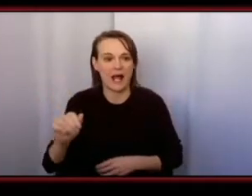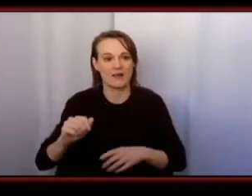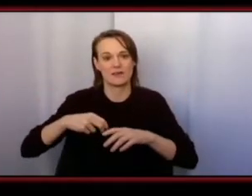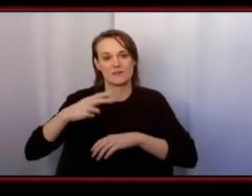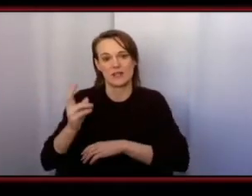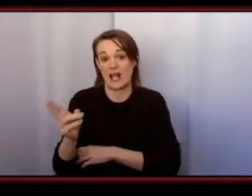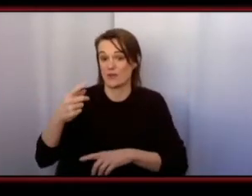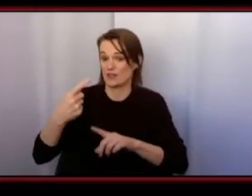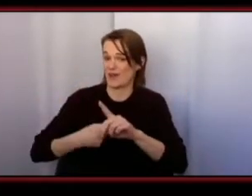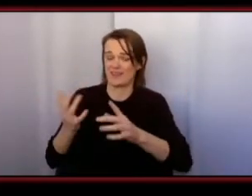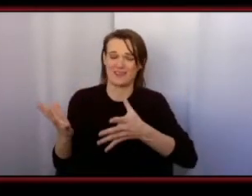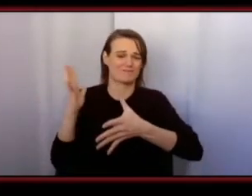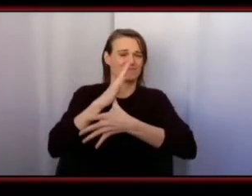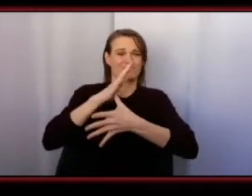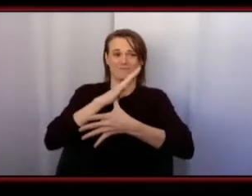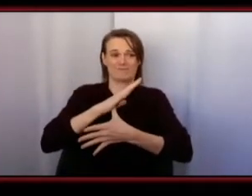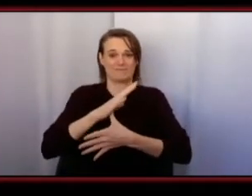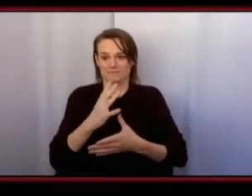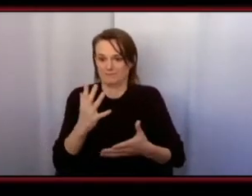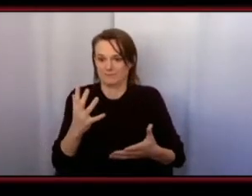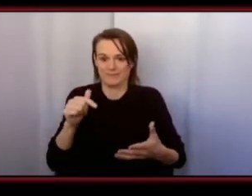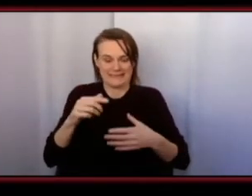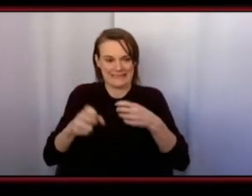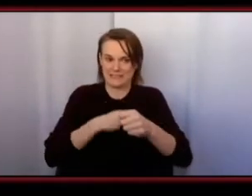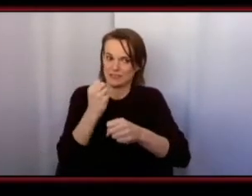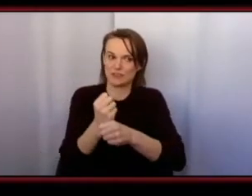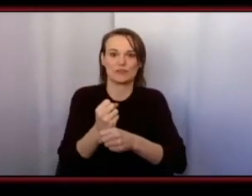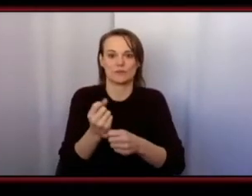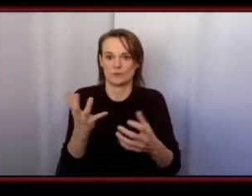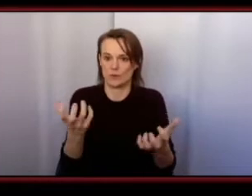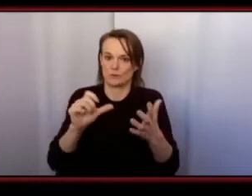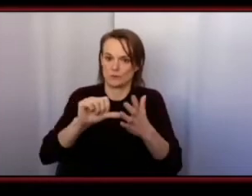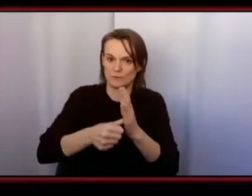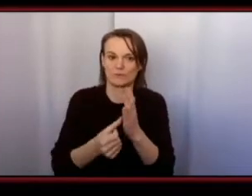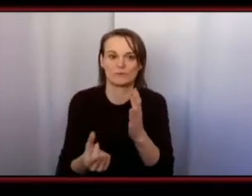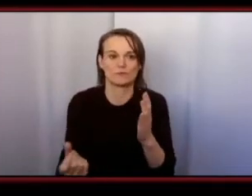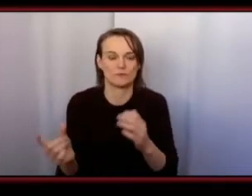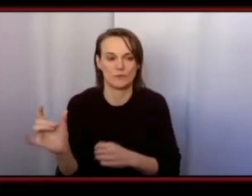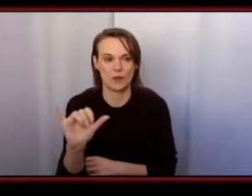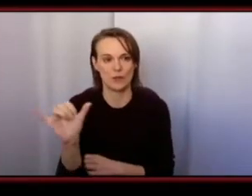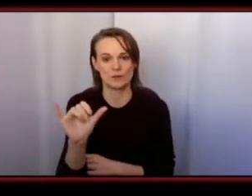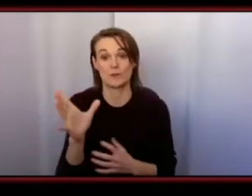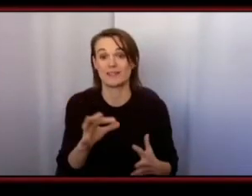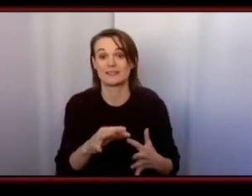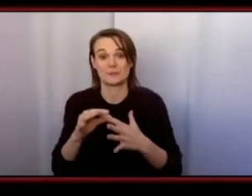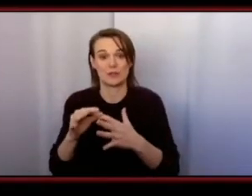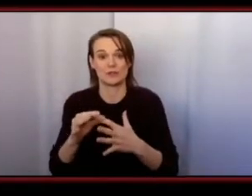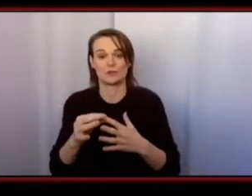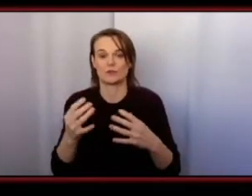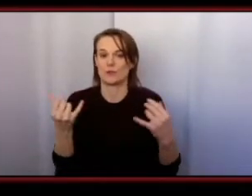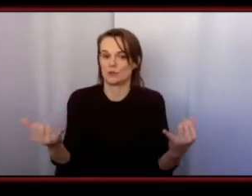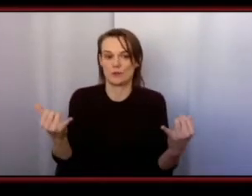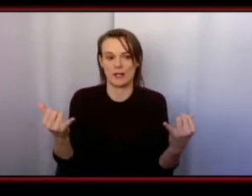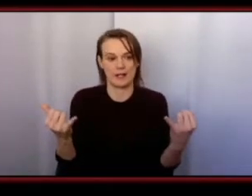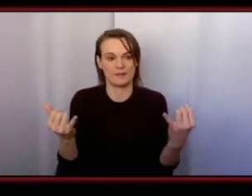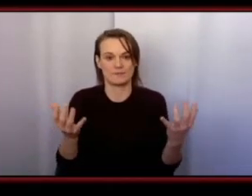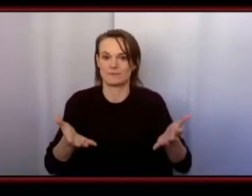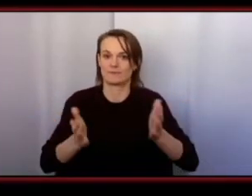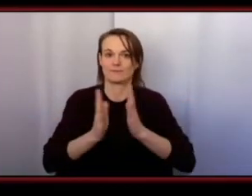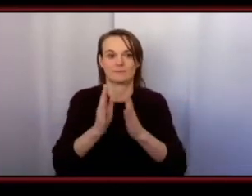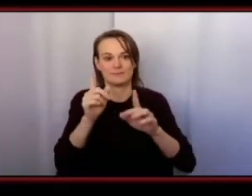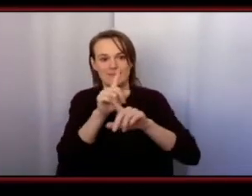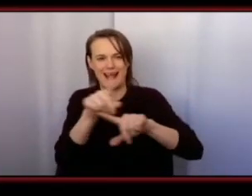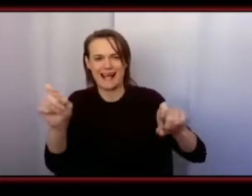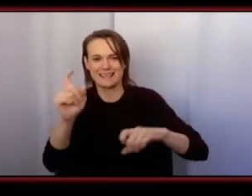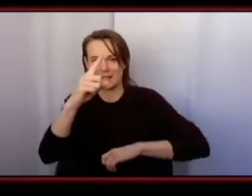and this year is no exception we want to bring something very special and new as we introduce you ask a black entrepreneur series we